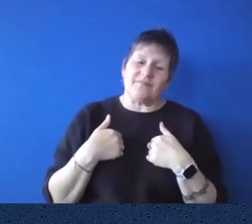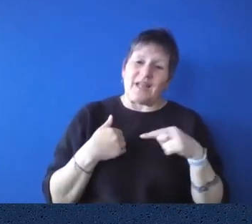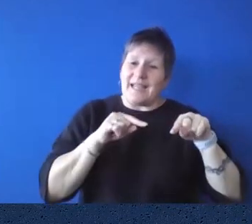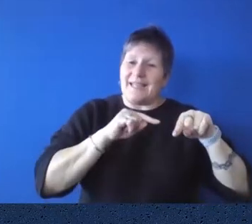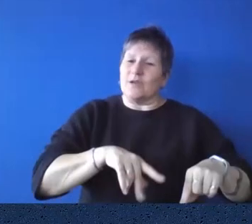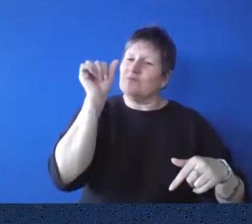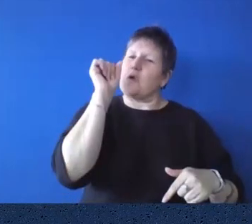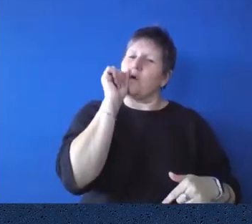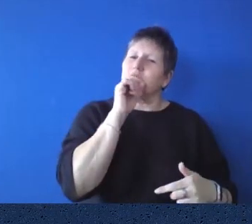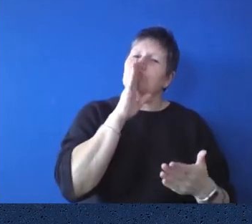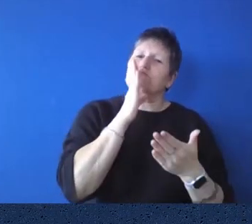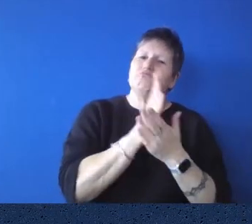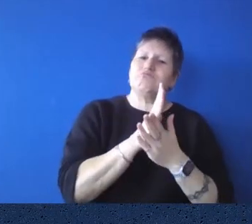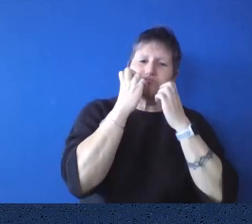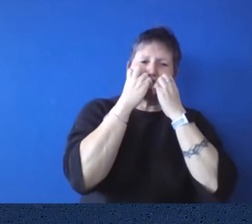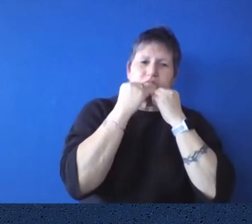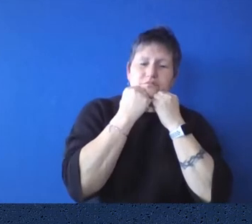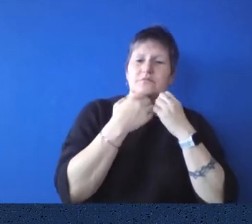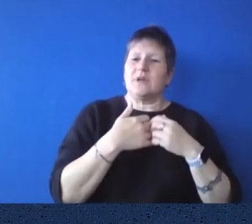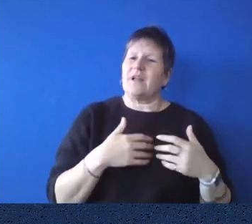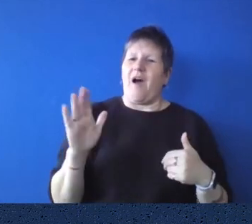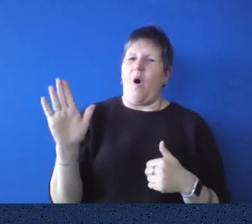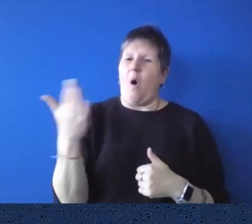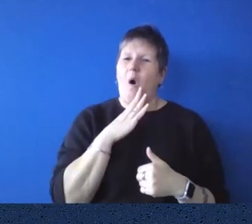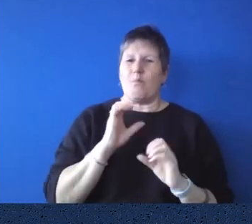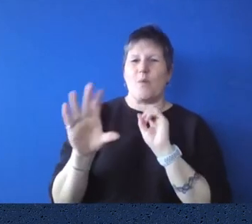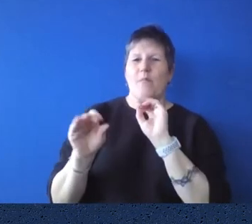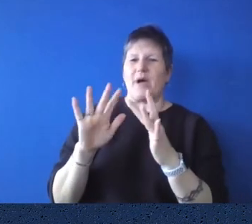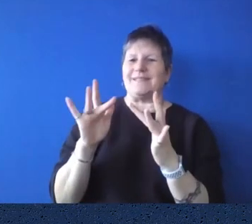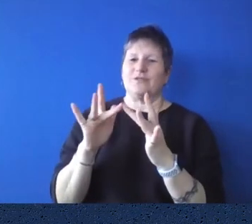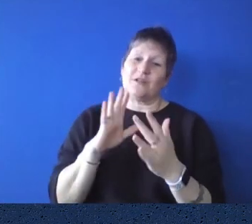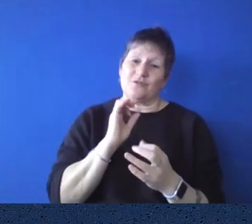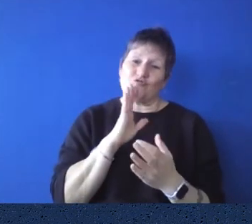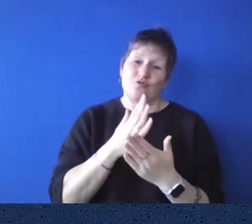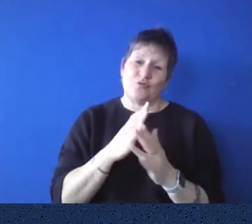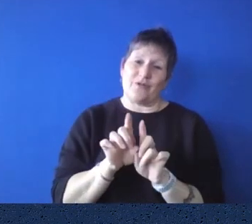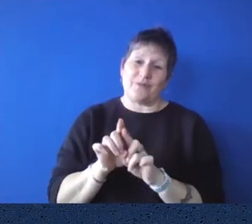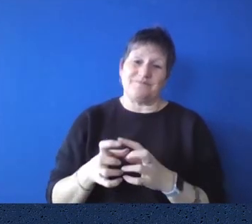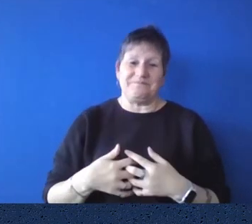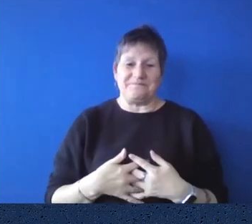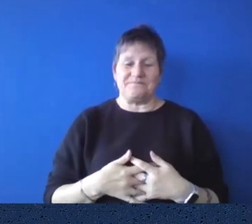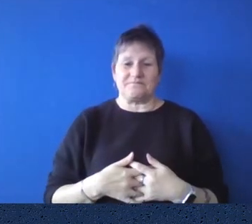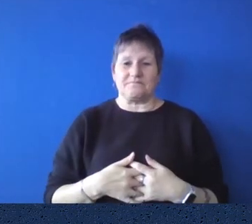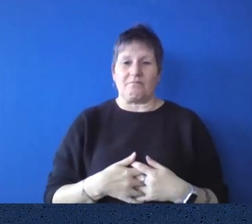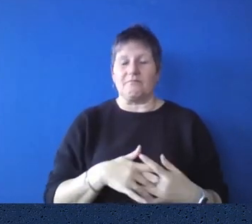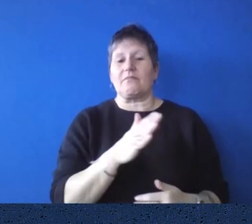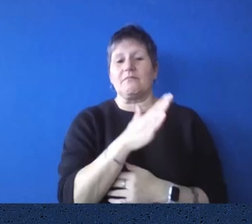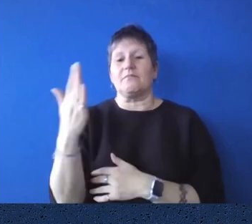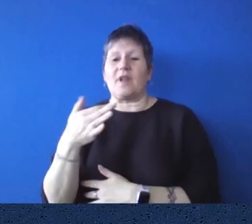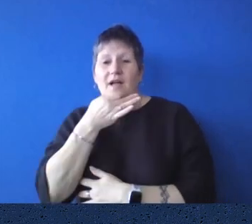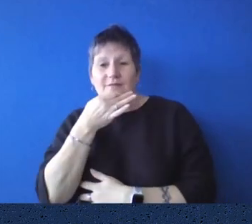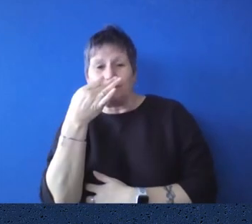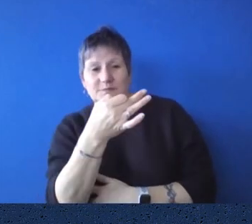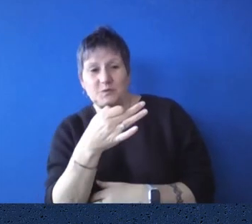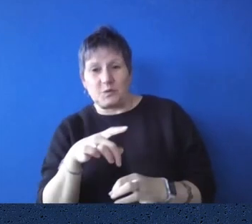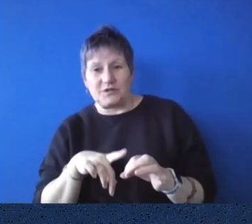Yeah. So not everything's on the internet. So another question from, um, Kyle, uh, how